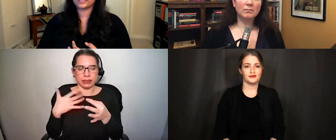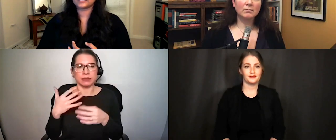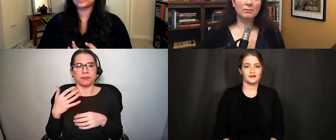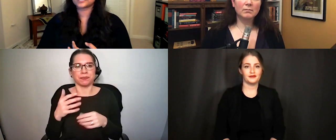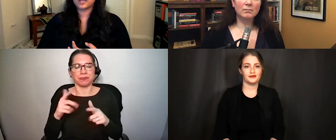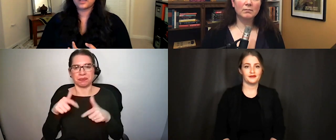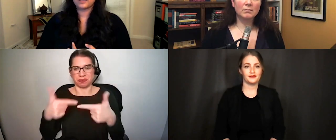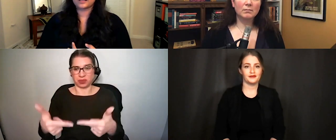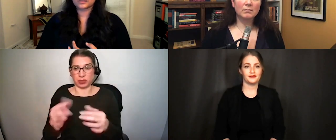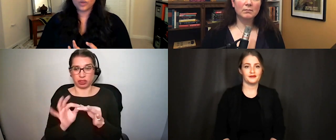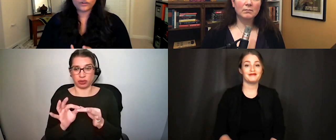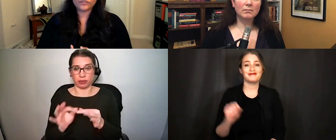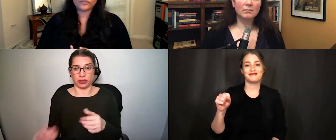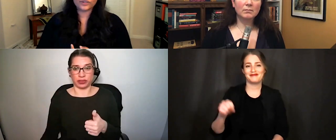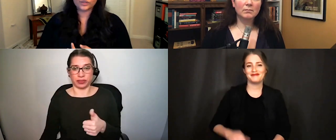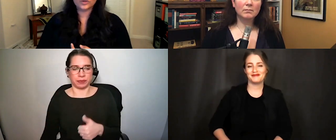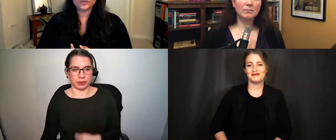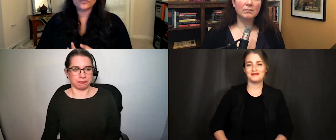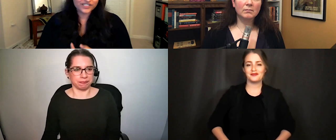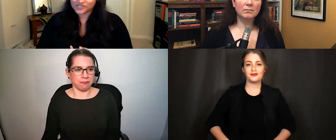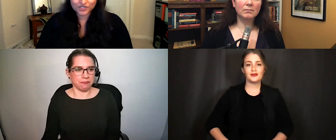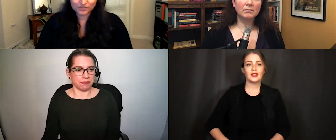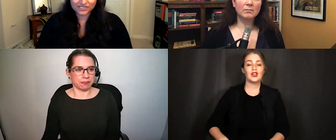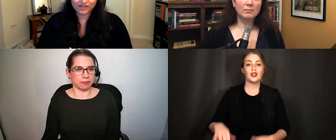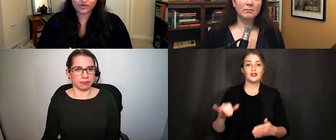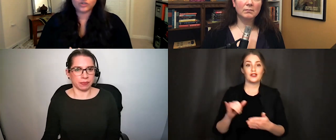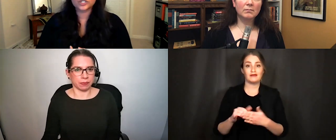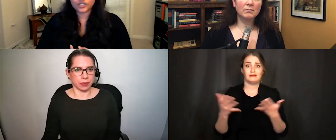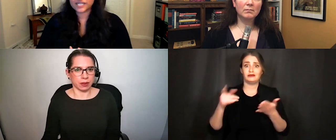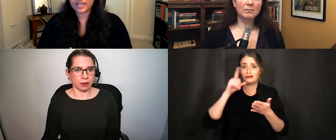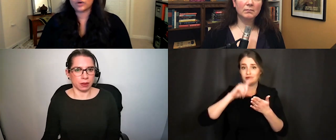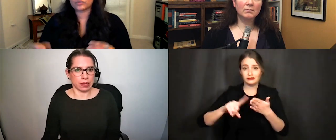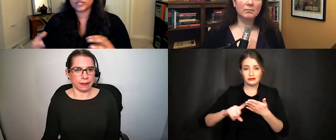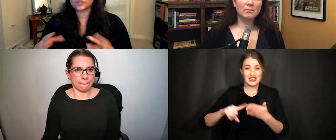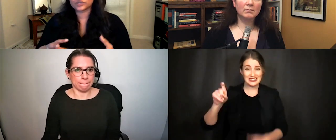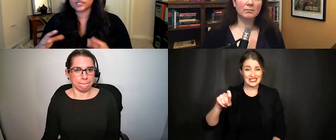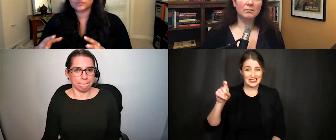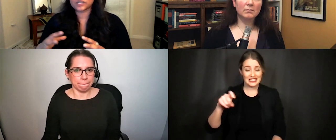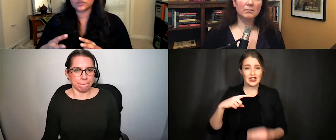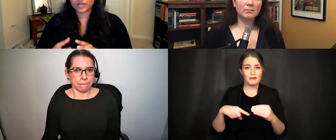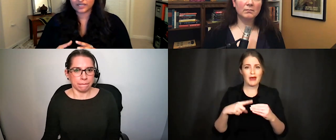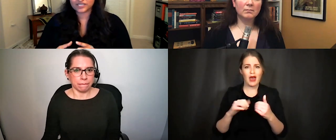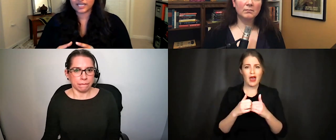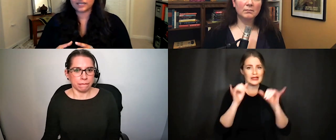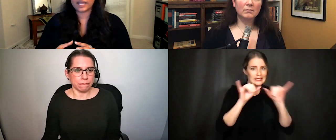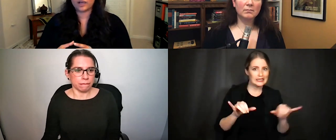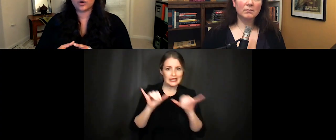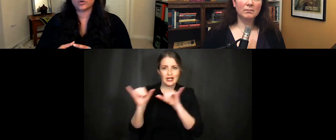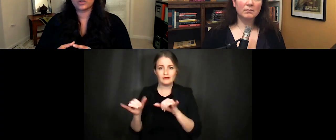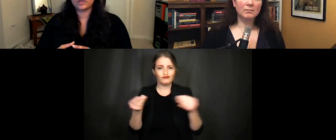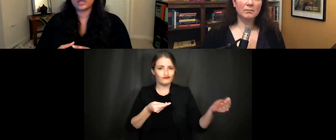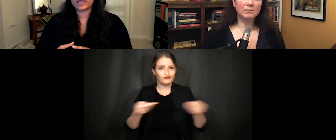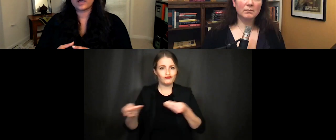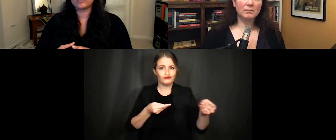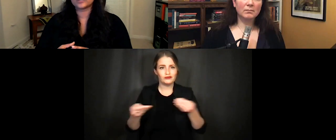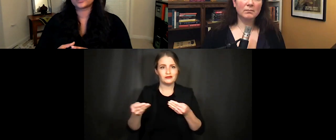there is a lot of a lot of research to be done on just how these two systems interact and how